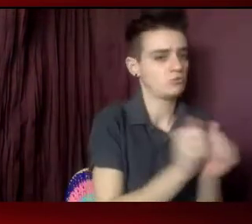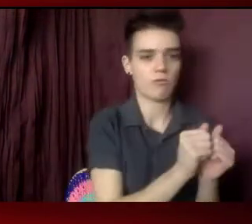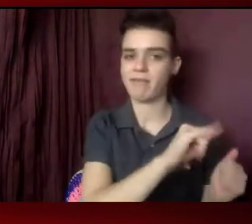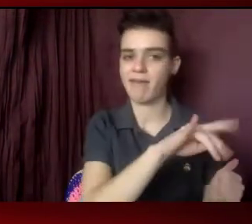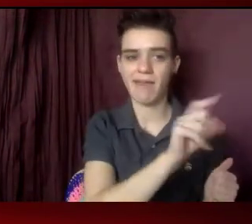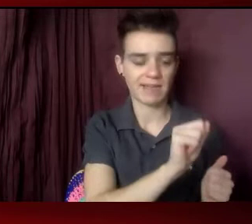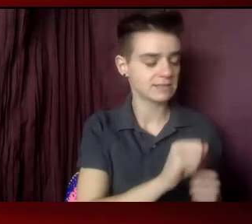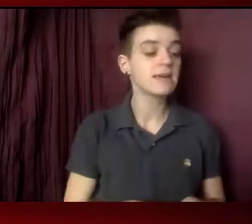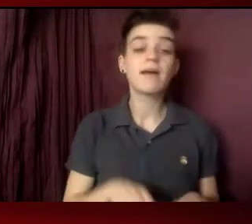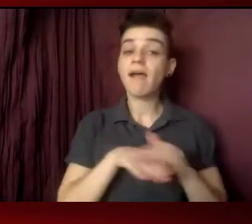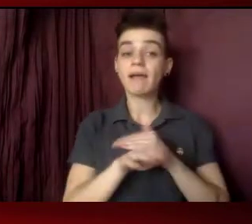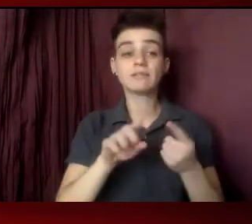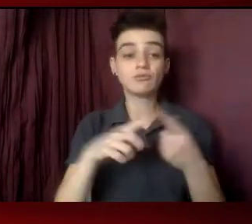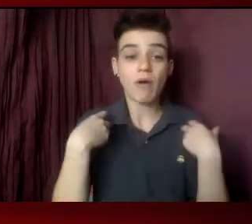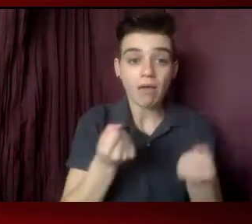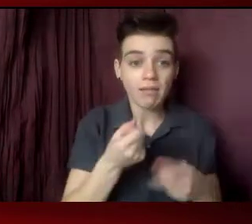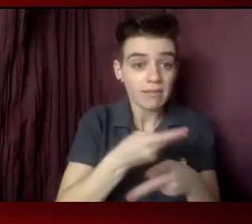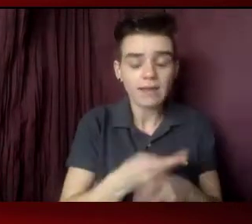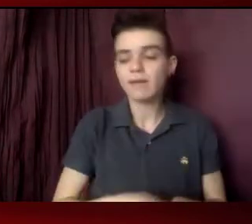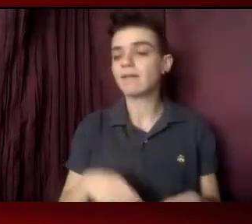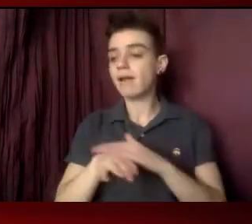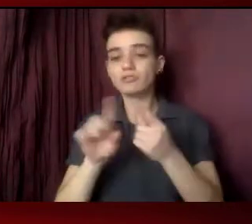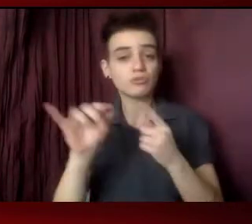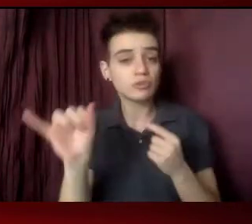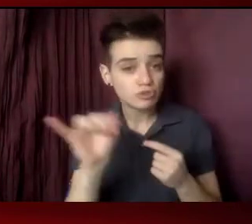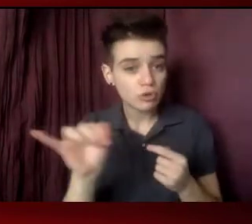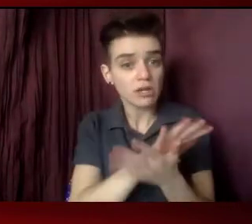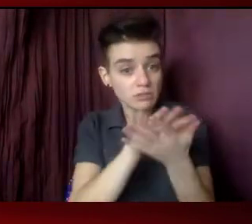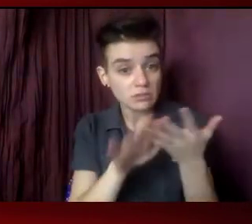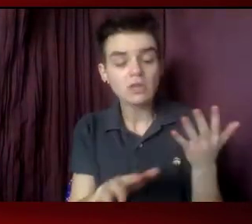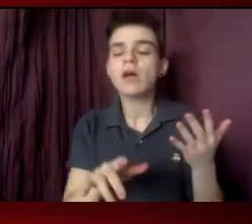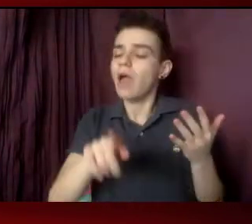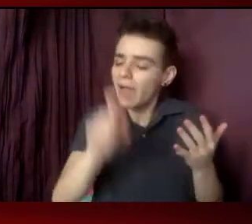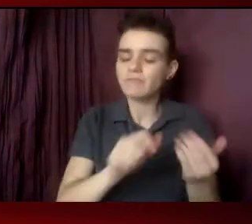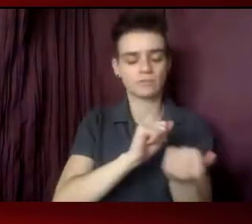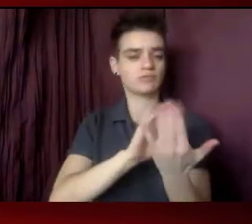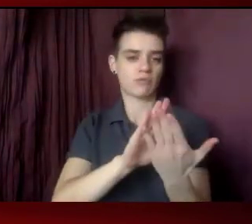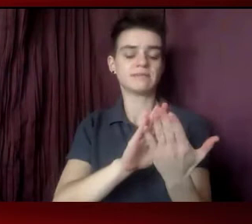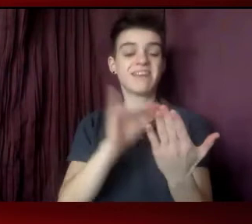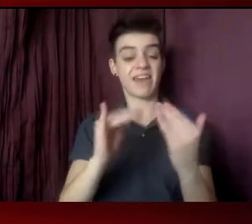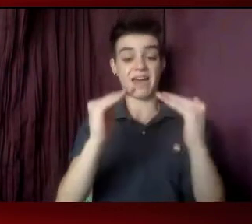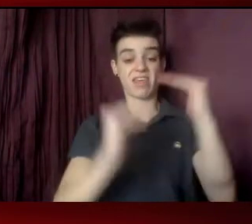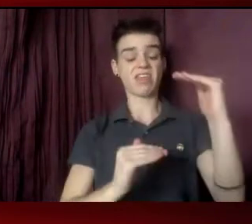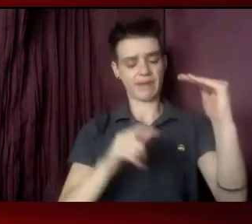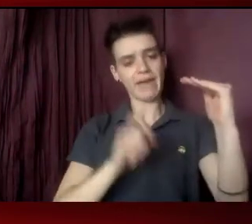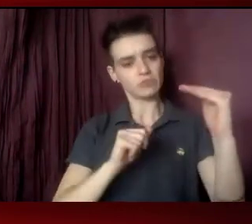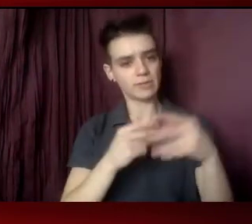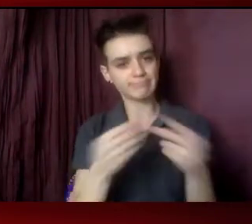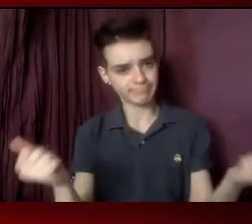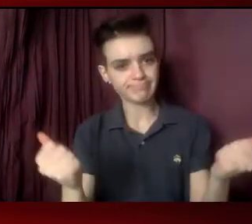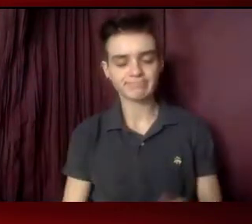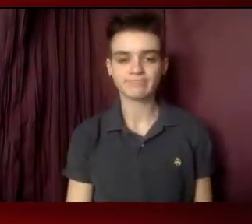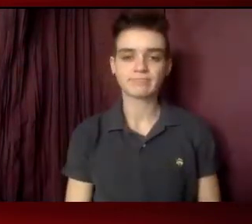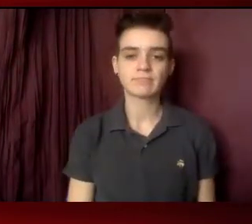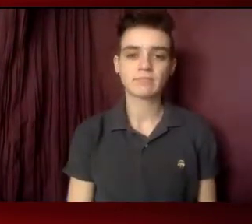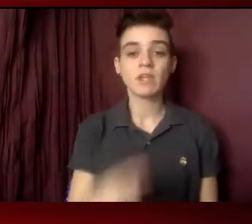access to insurance, and health inequities must be addressed. And for us, the wonders